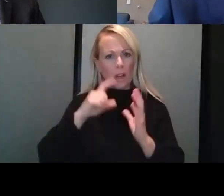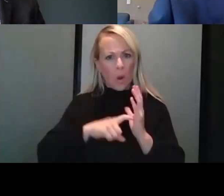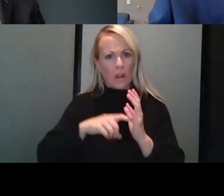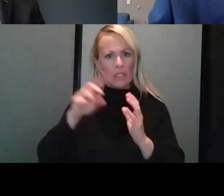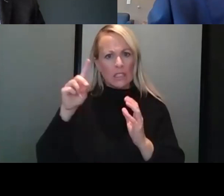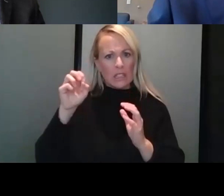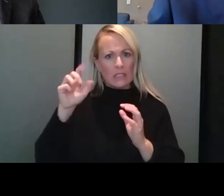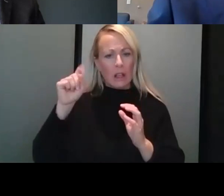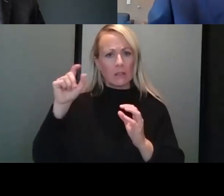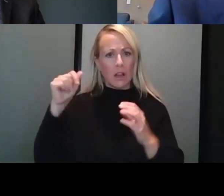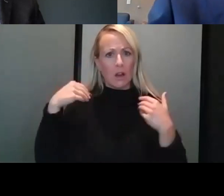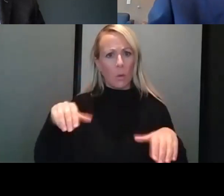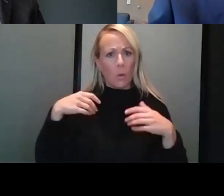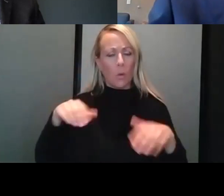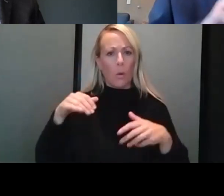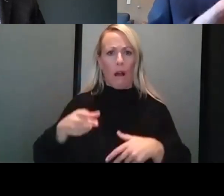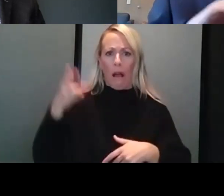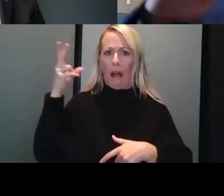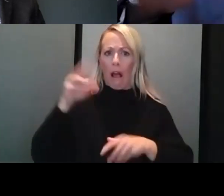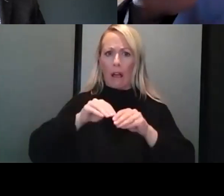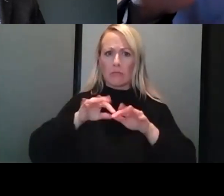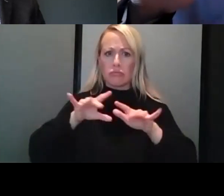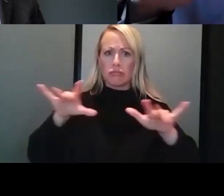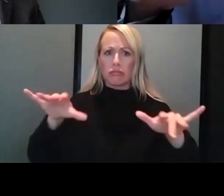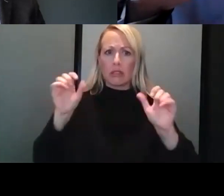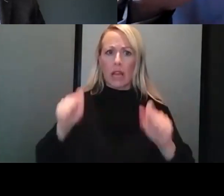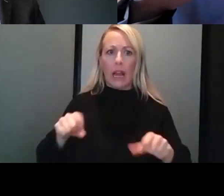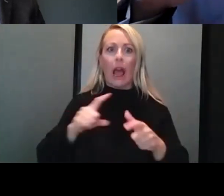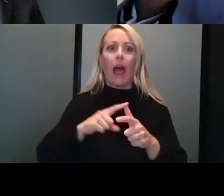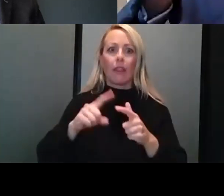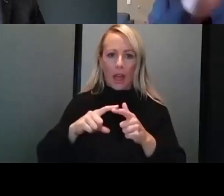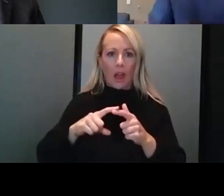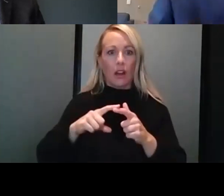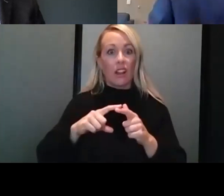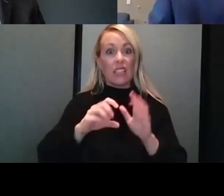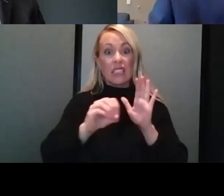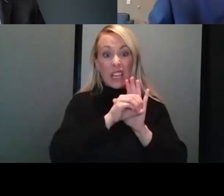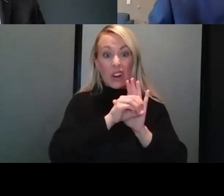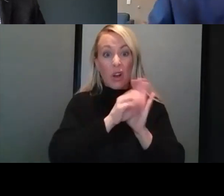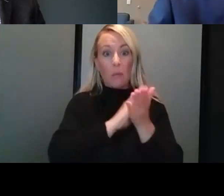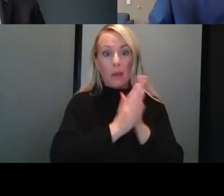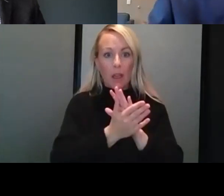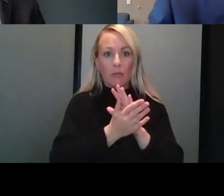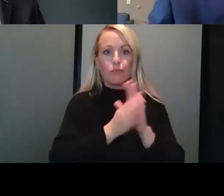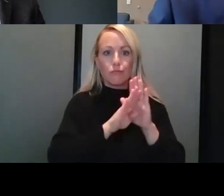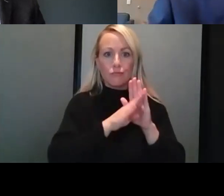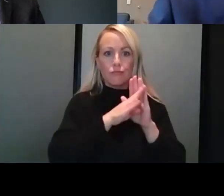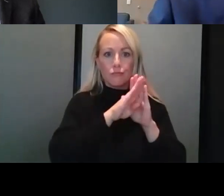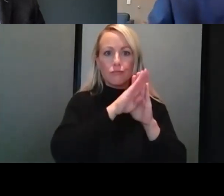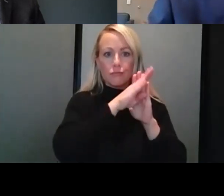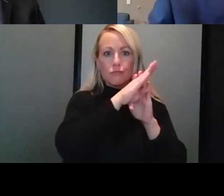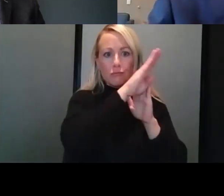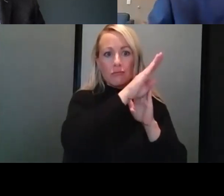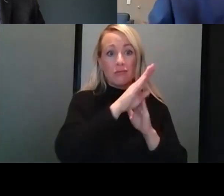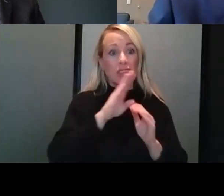variant is. And we started seeing a surge again. And I can confirm at this point, it's looking like a